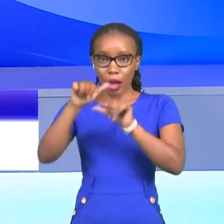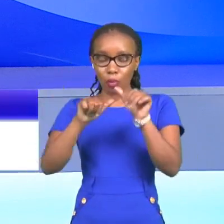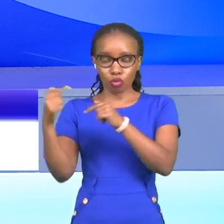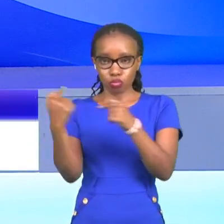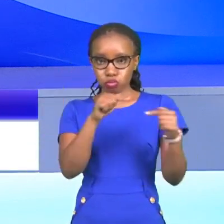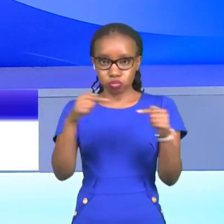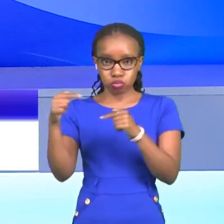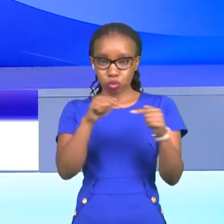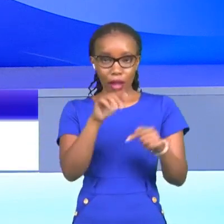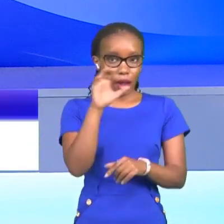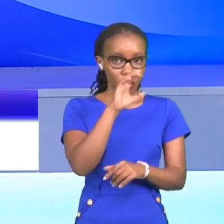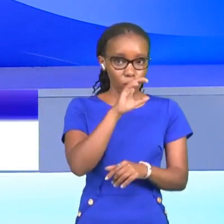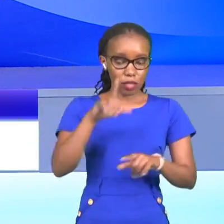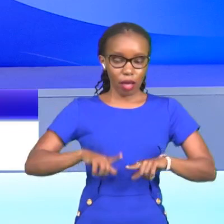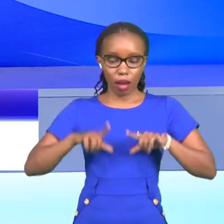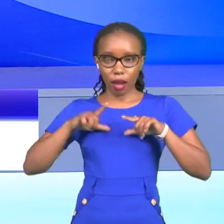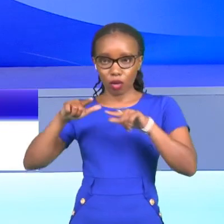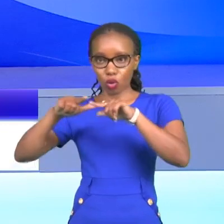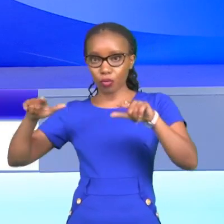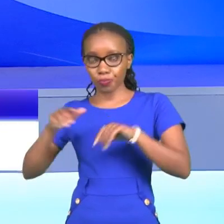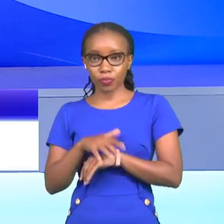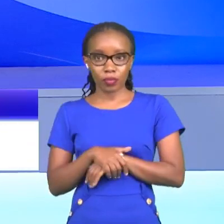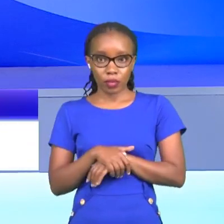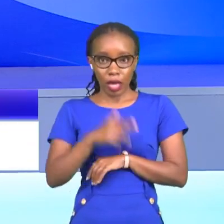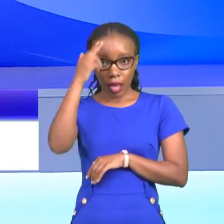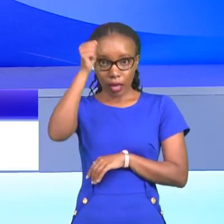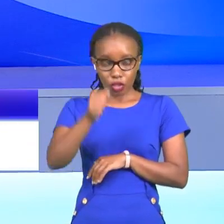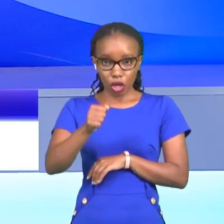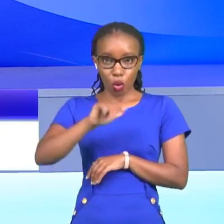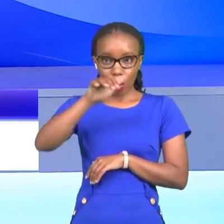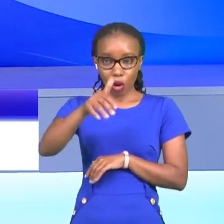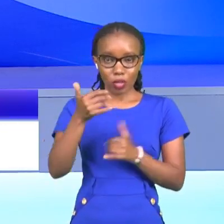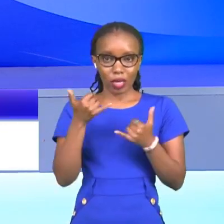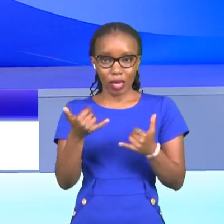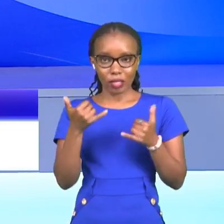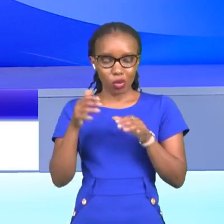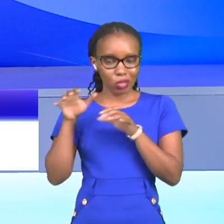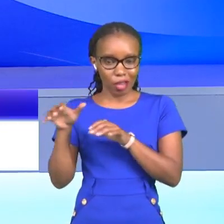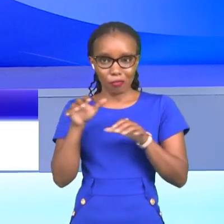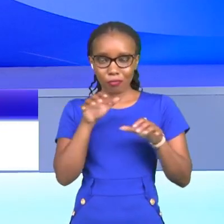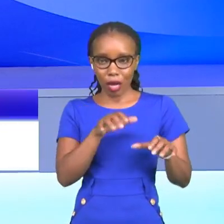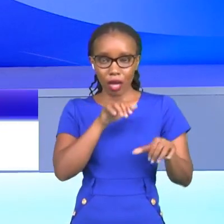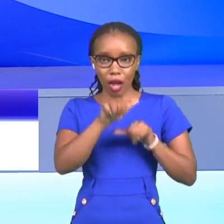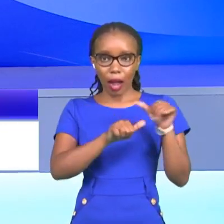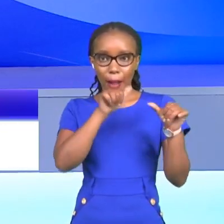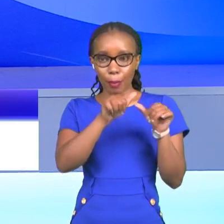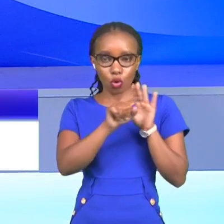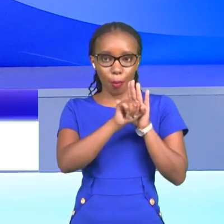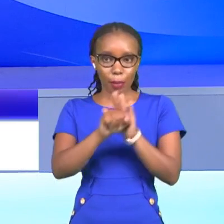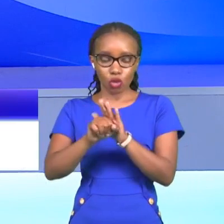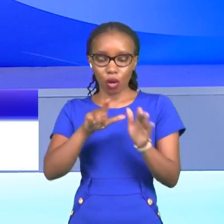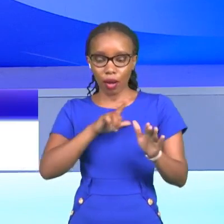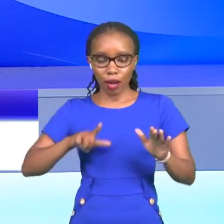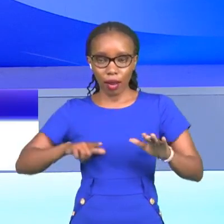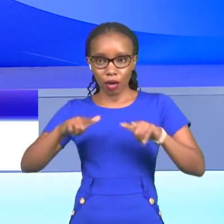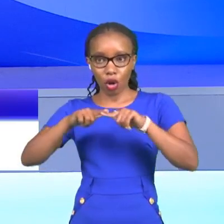between landlords and their tenants the residents of rongai kajado county are now decrying constant harassment from their landlords which has